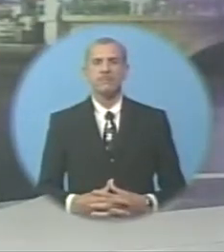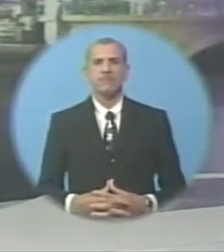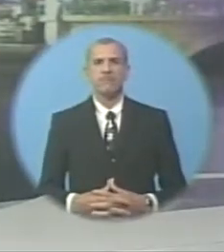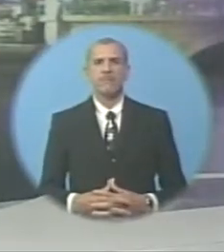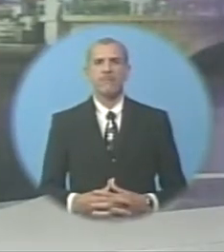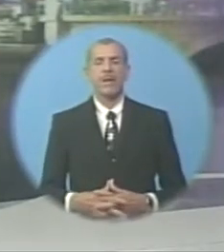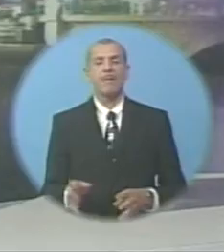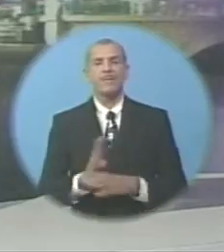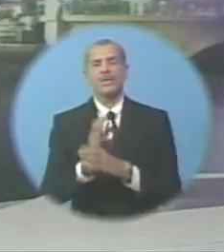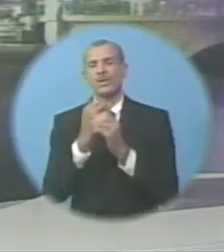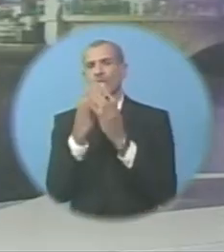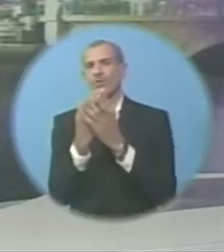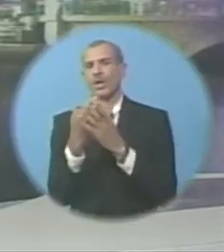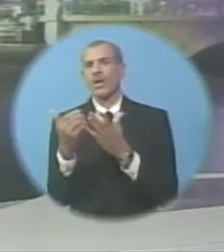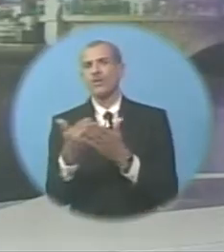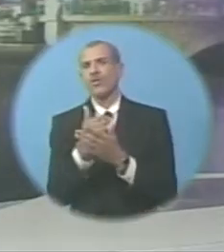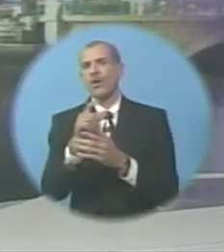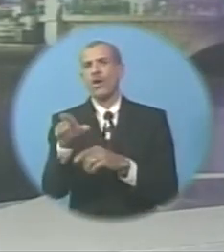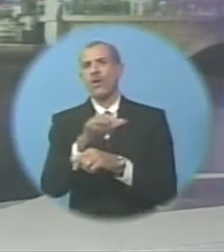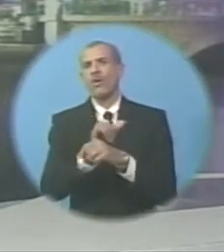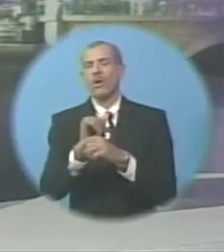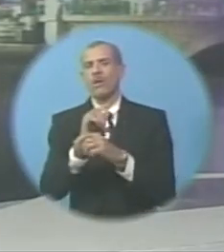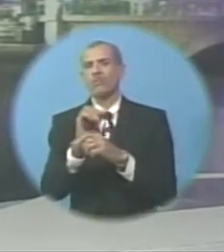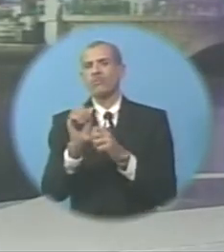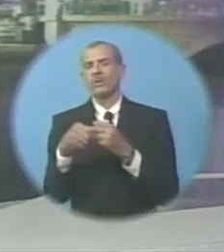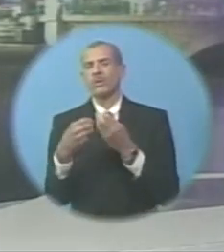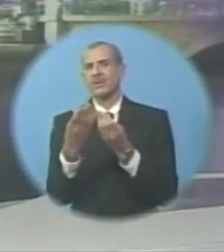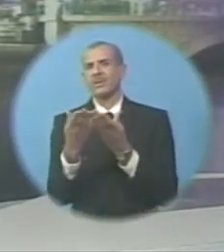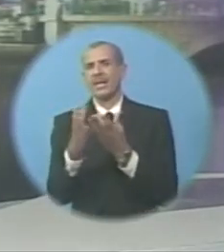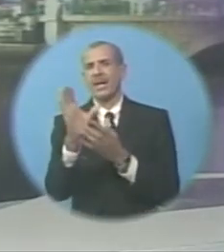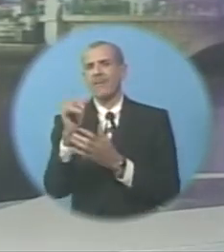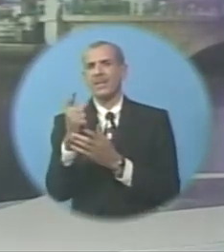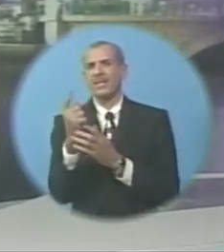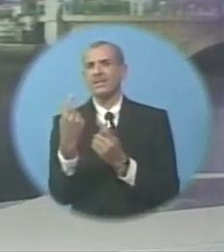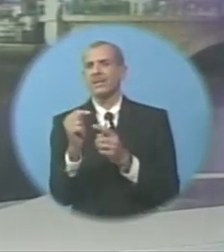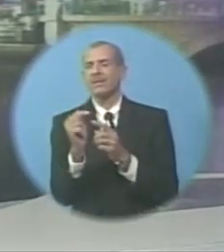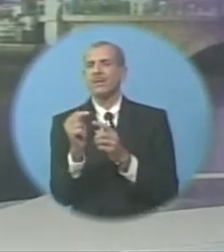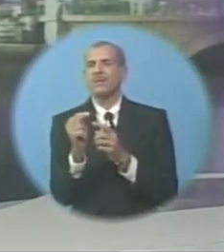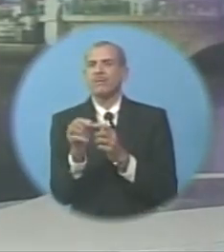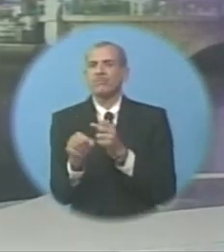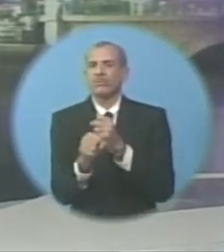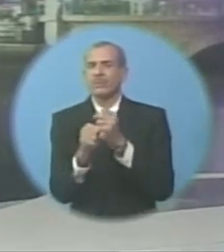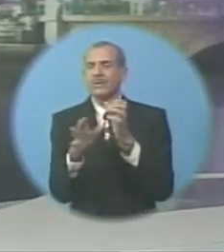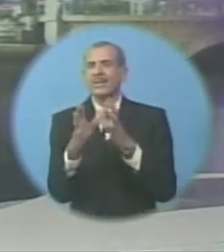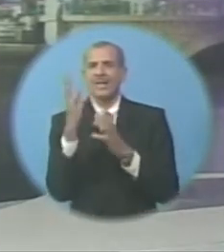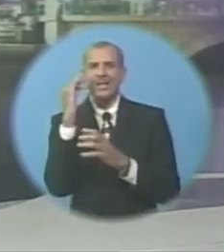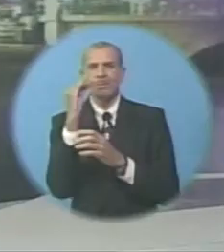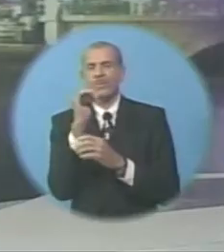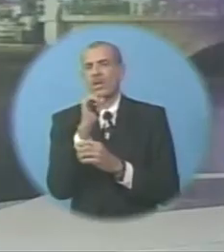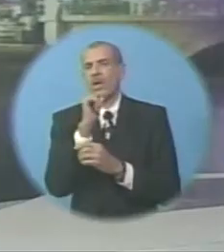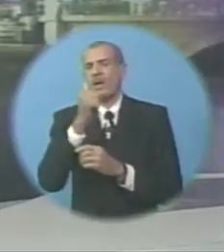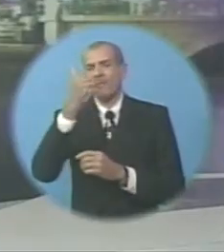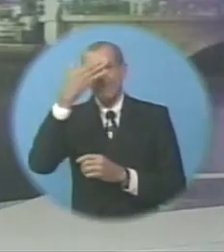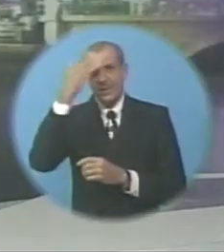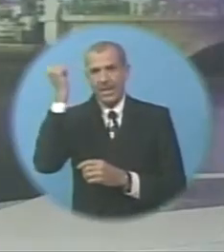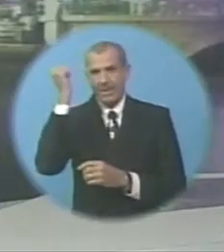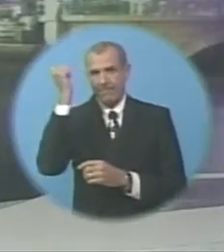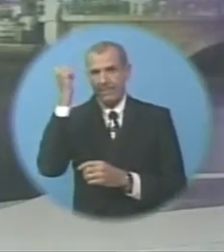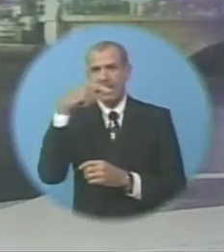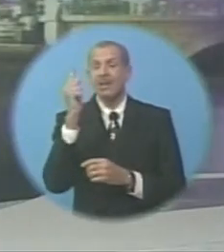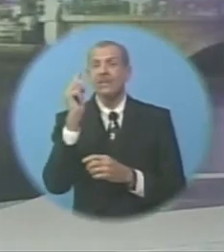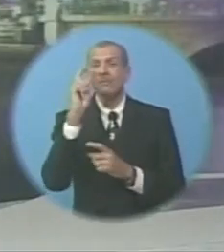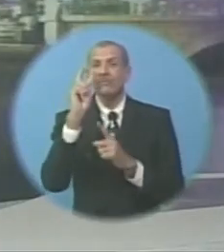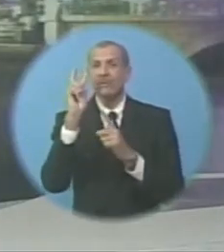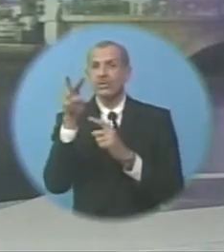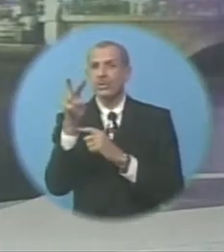In business tonight a new local production company is seeking to give patrons an experience they won't forget And this is the vision